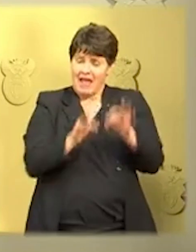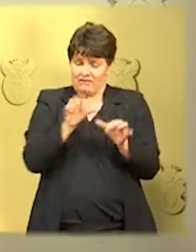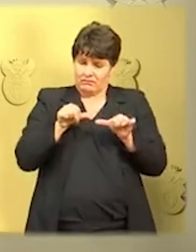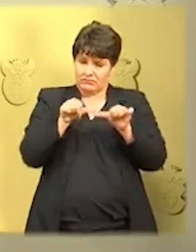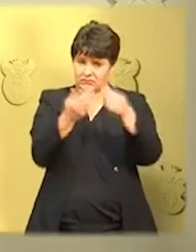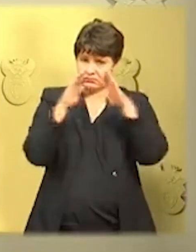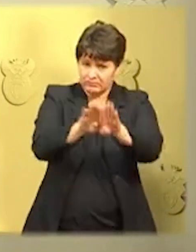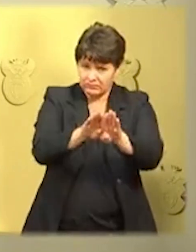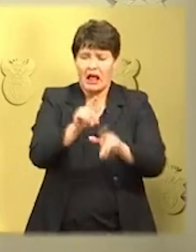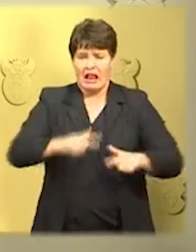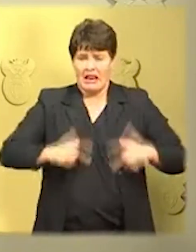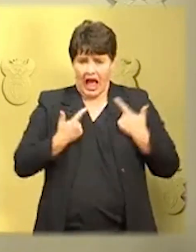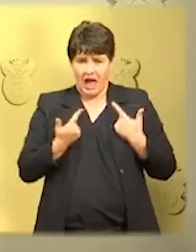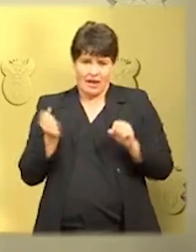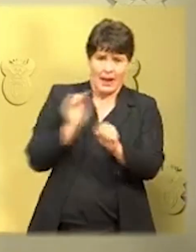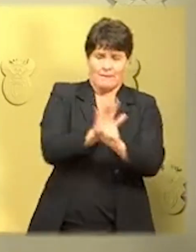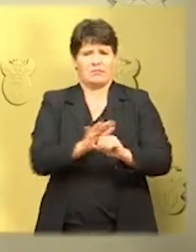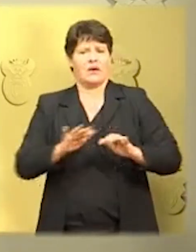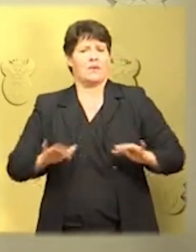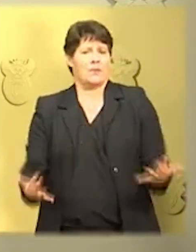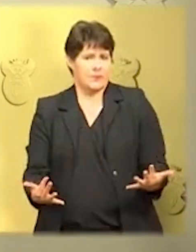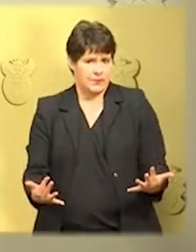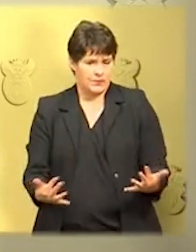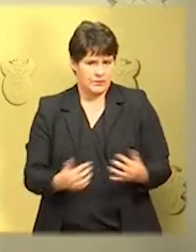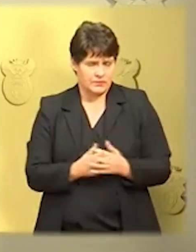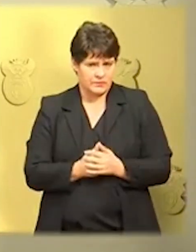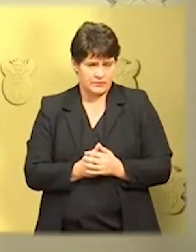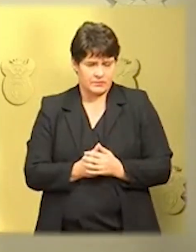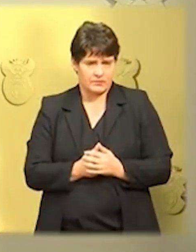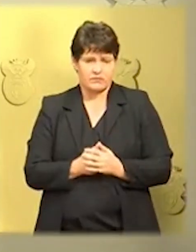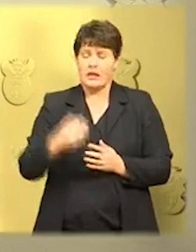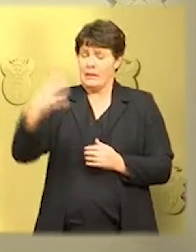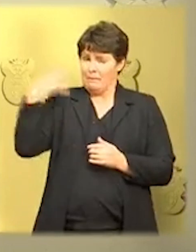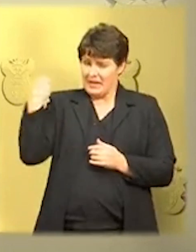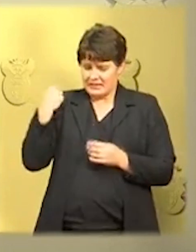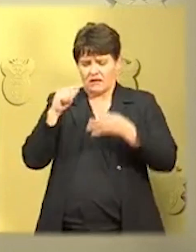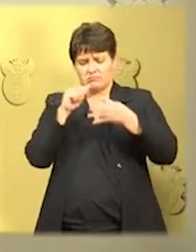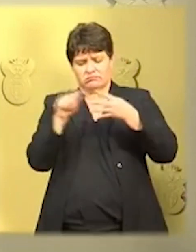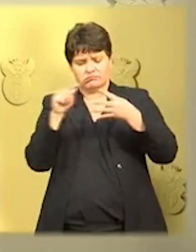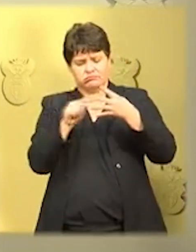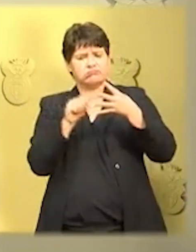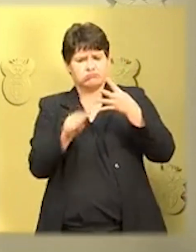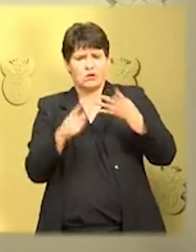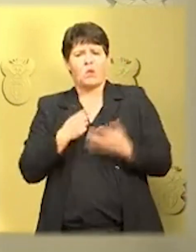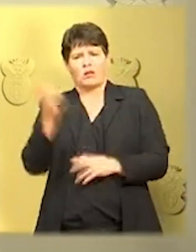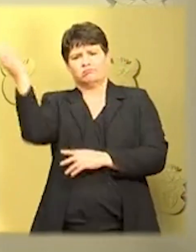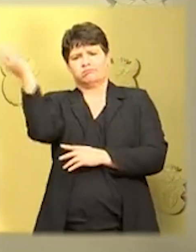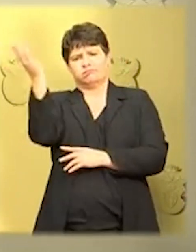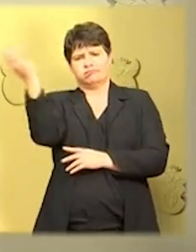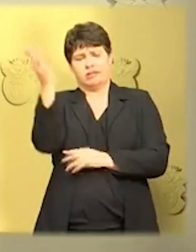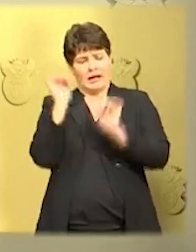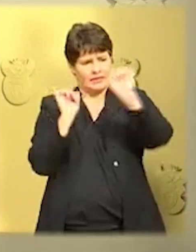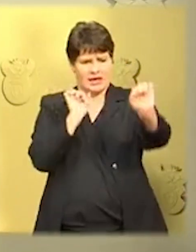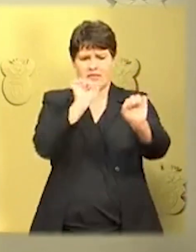Our ministers will provide a detailed briefing on the classification of industries